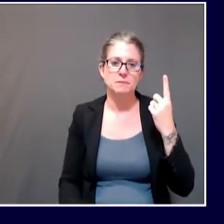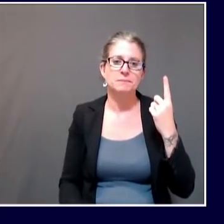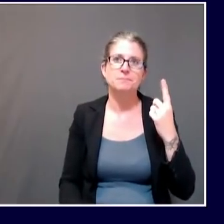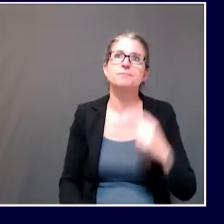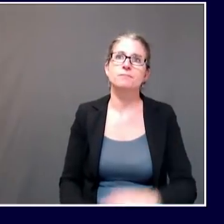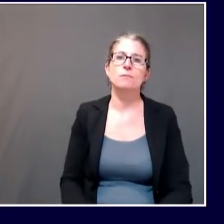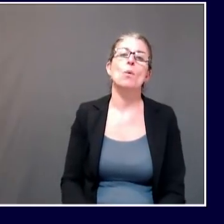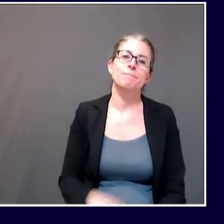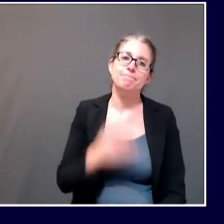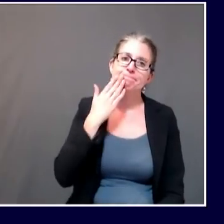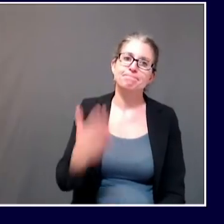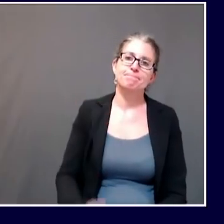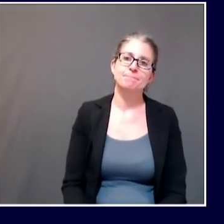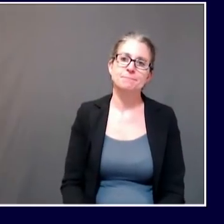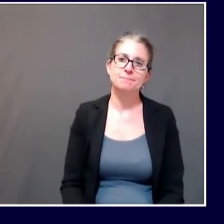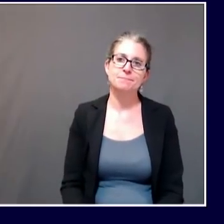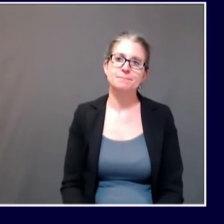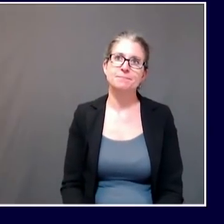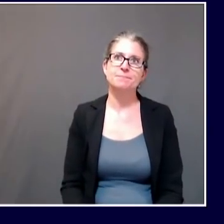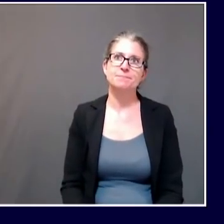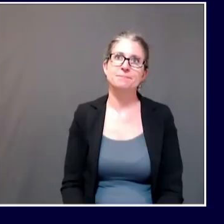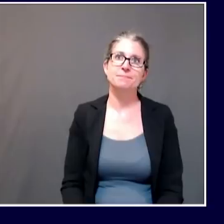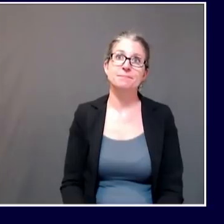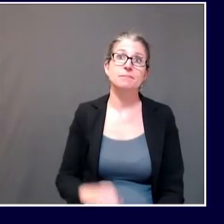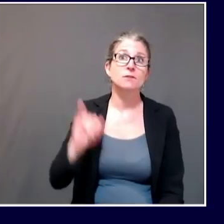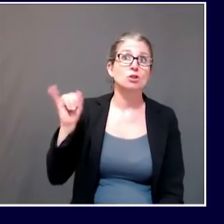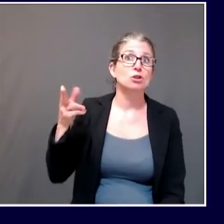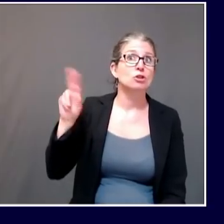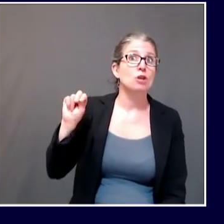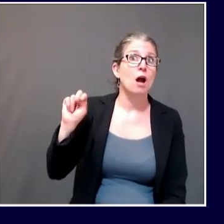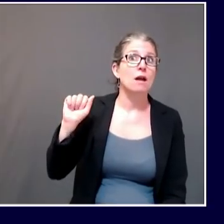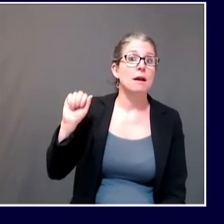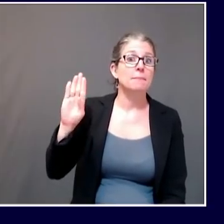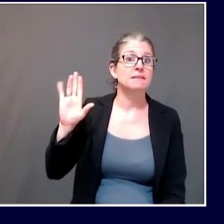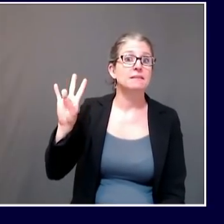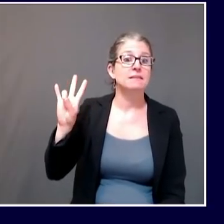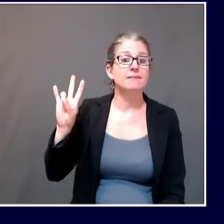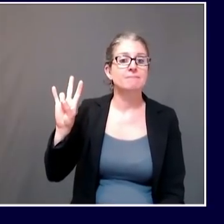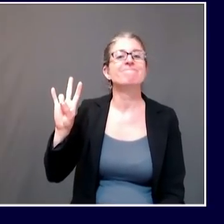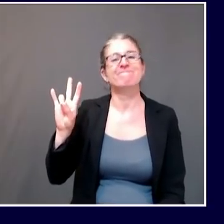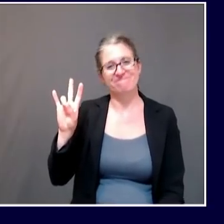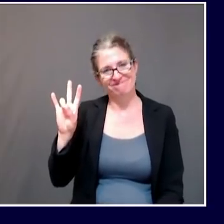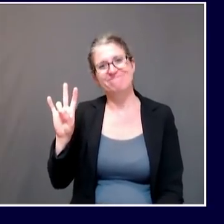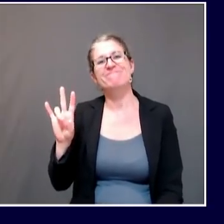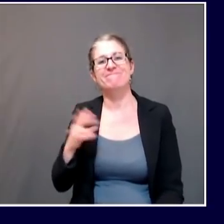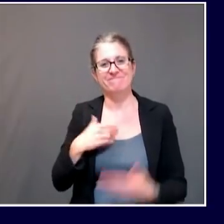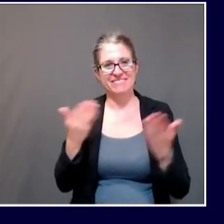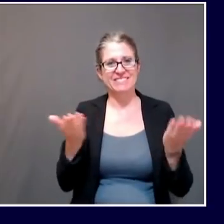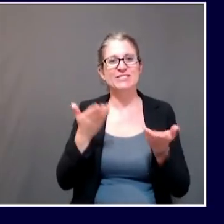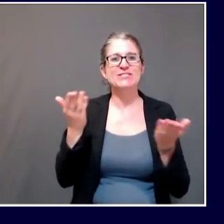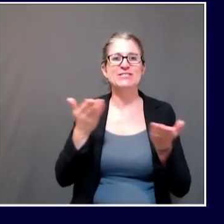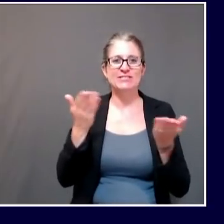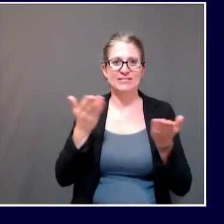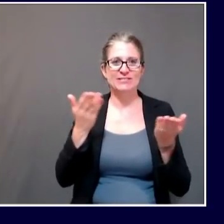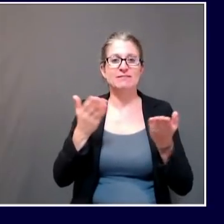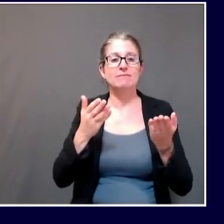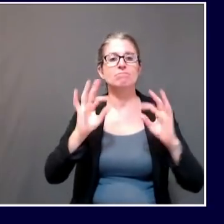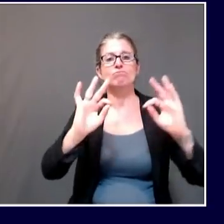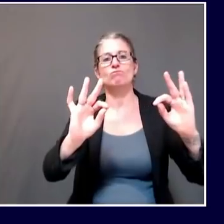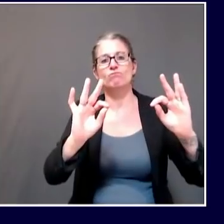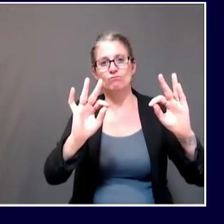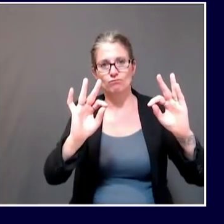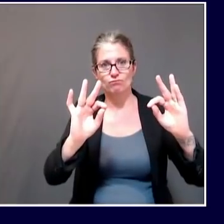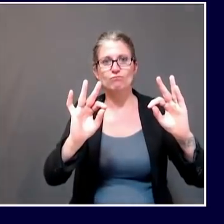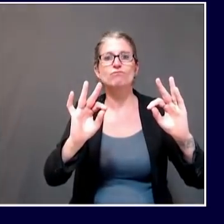back to John Wagner at ABC seven. All right. Are we in this time? Yep. Loud and clear. Okay.